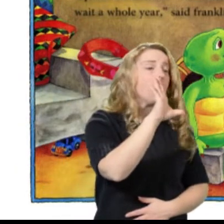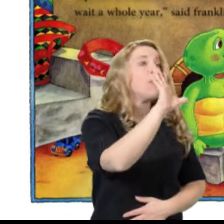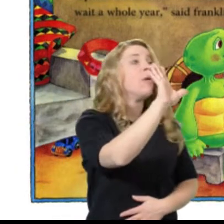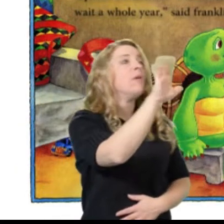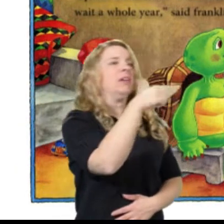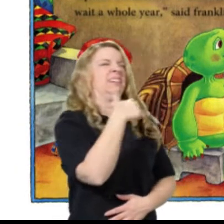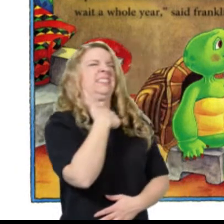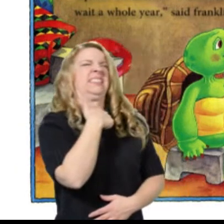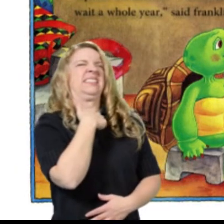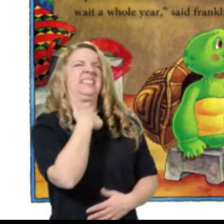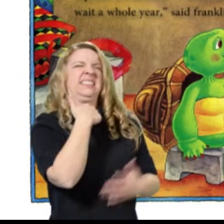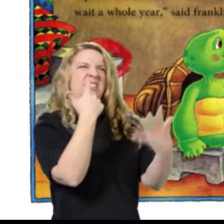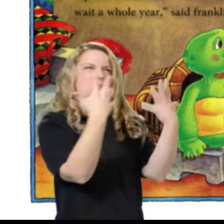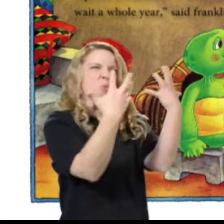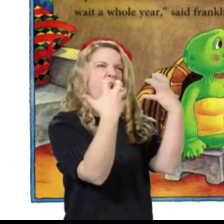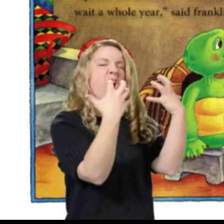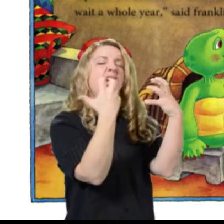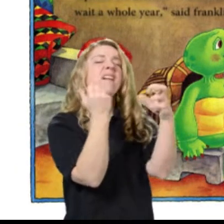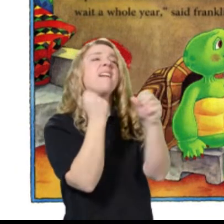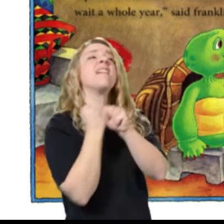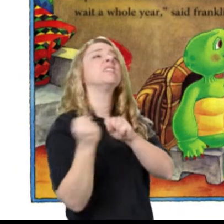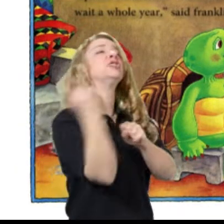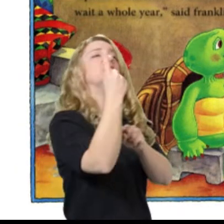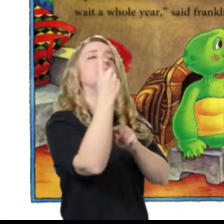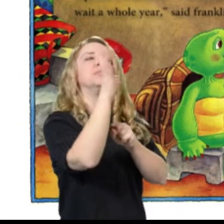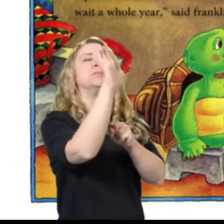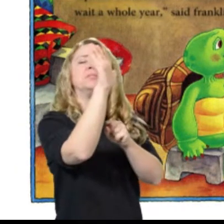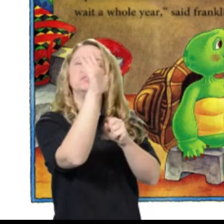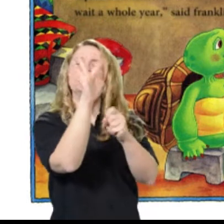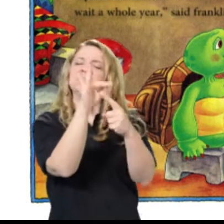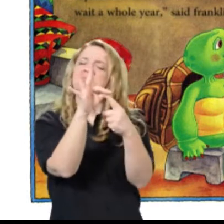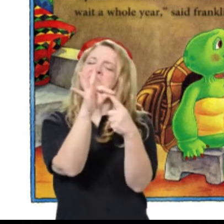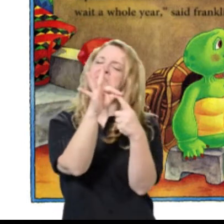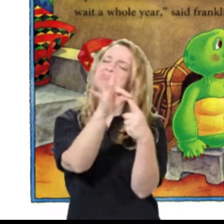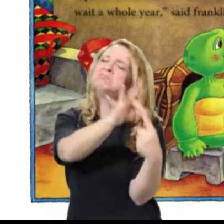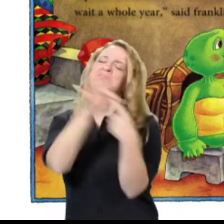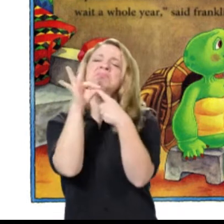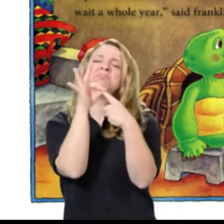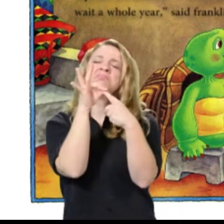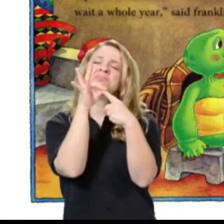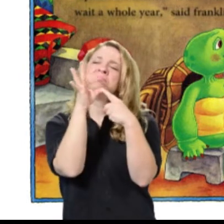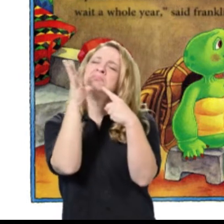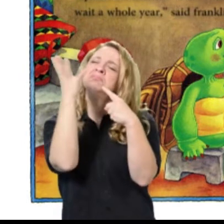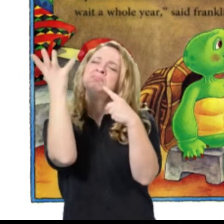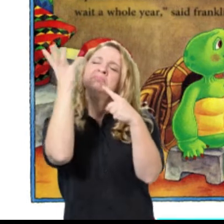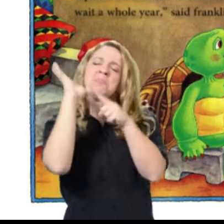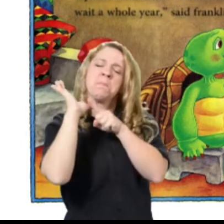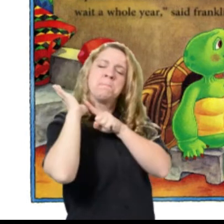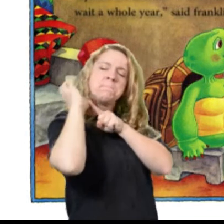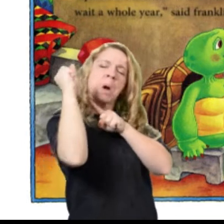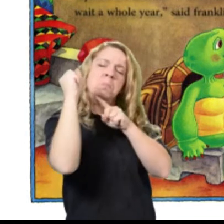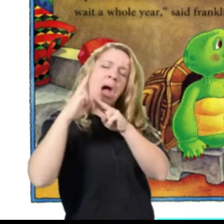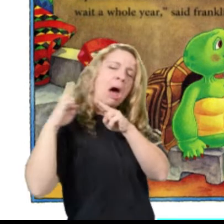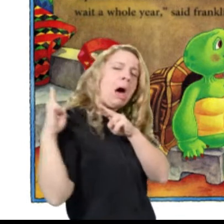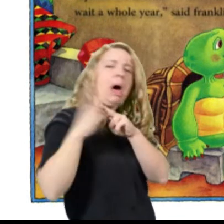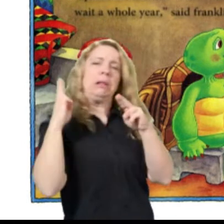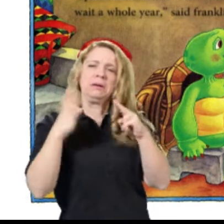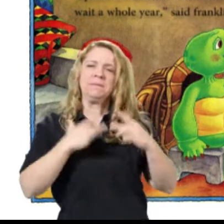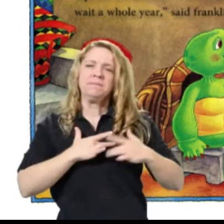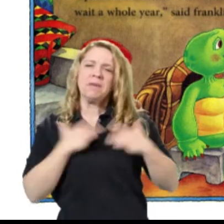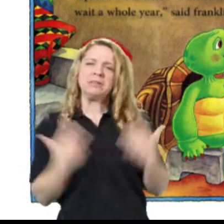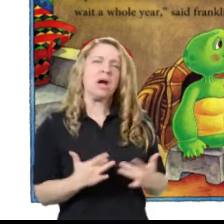Franklin's father. I sure do, agreed Franklin. Next year, I'm going to make them extra special